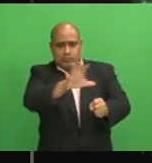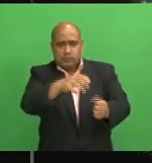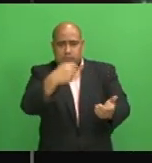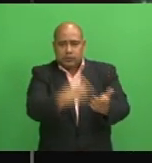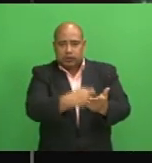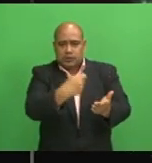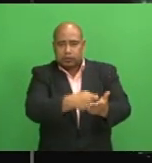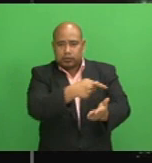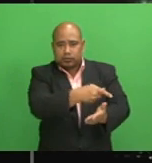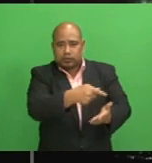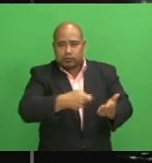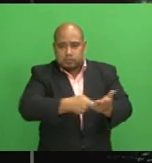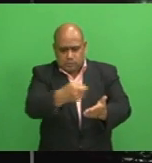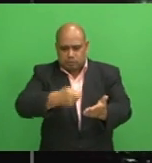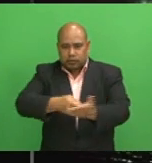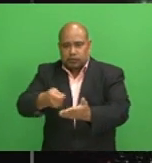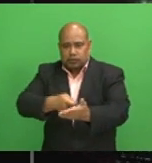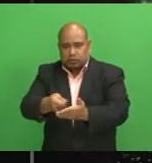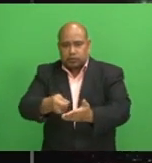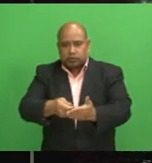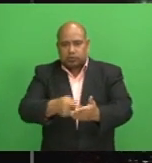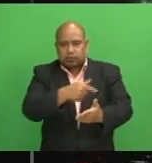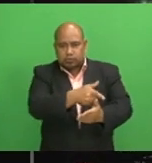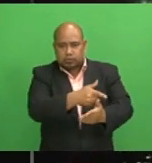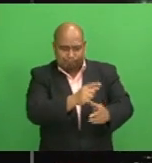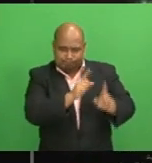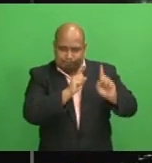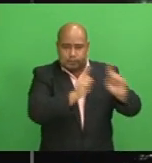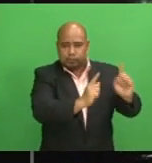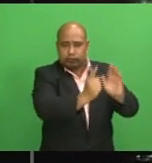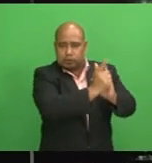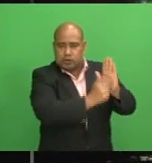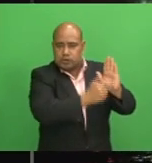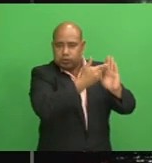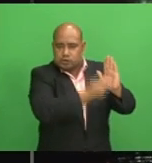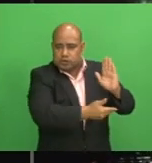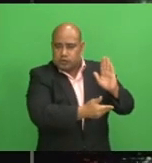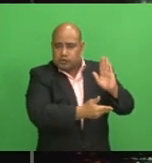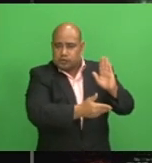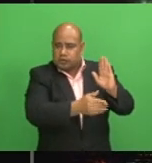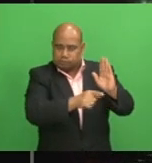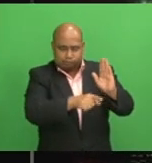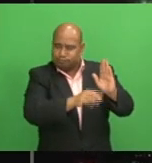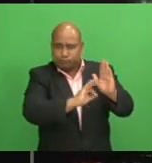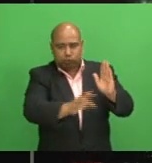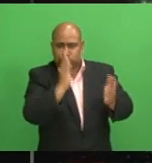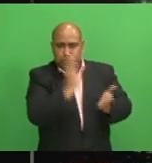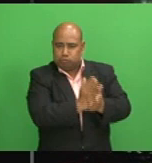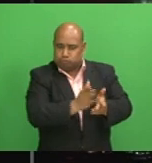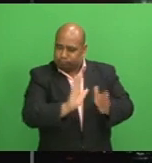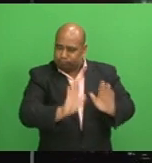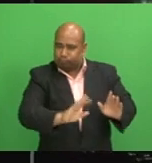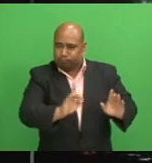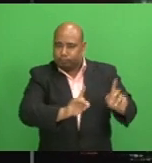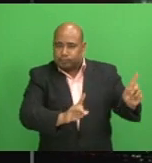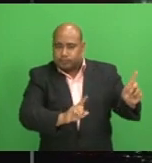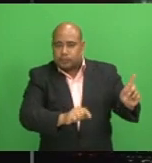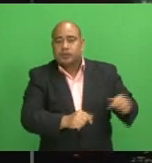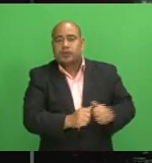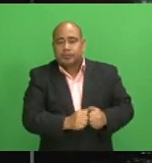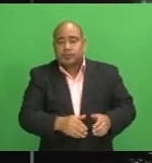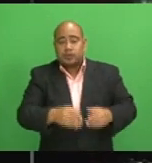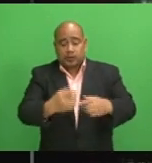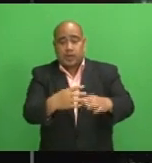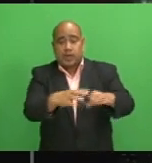comply with the rate laws, but the buck doesn't stop there. The no-nonsense minister says the laxity by some municipal council workers